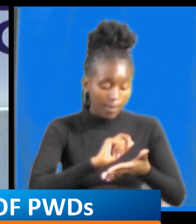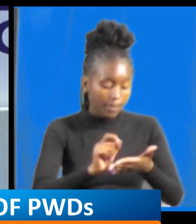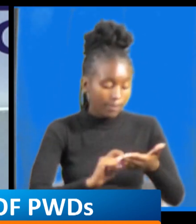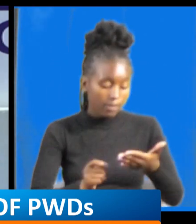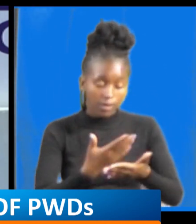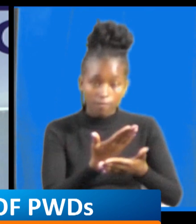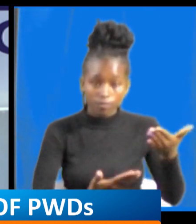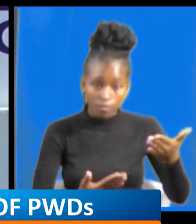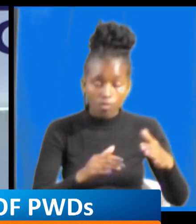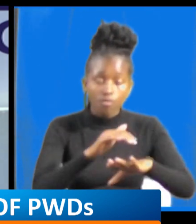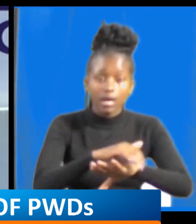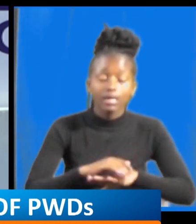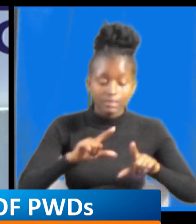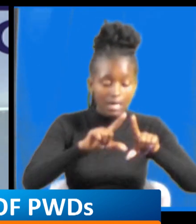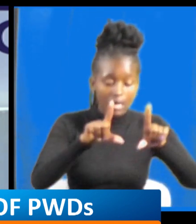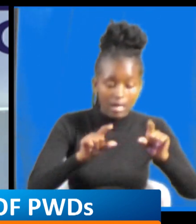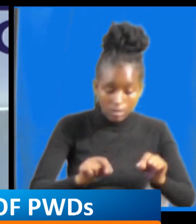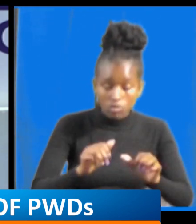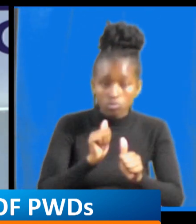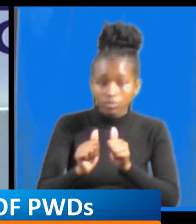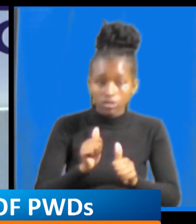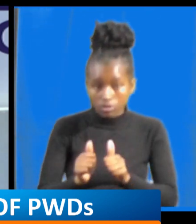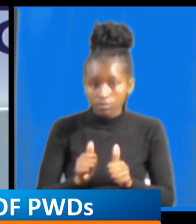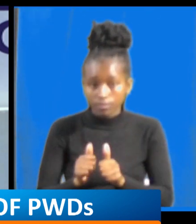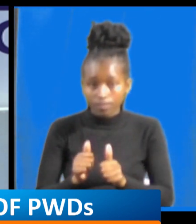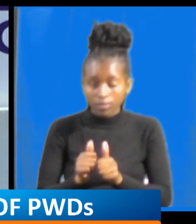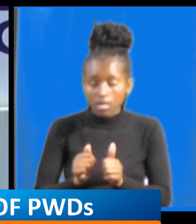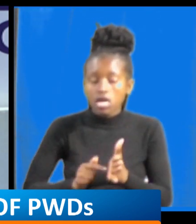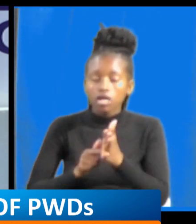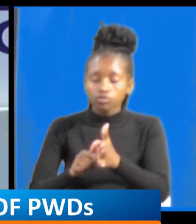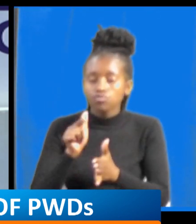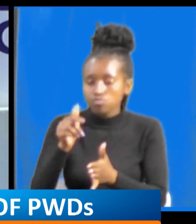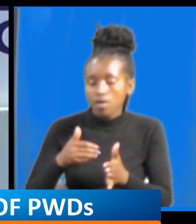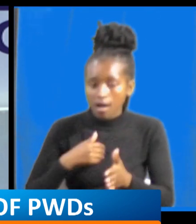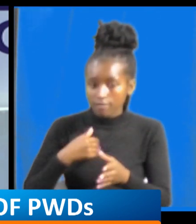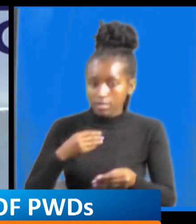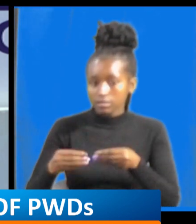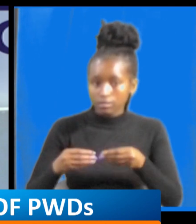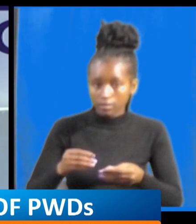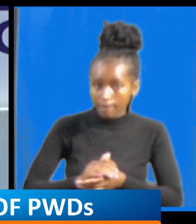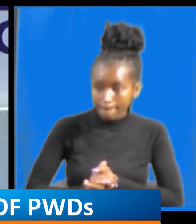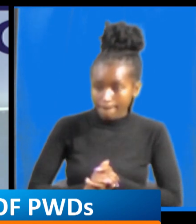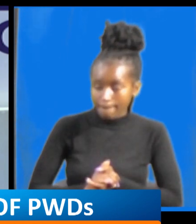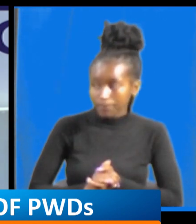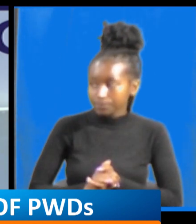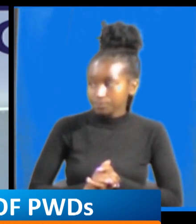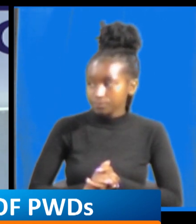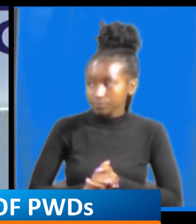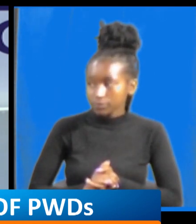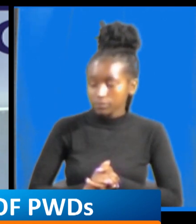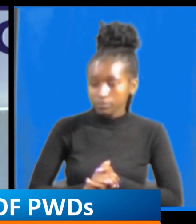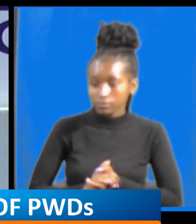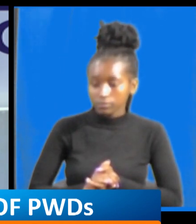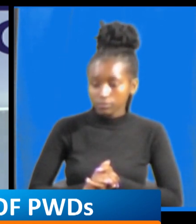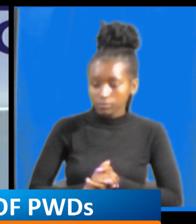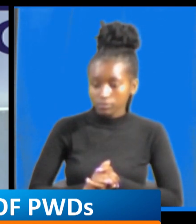we get a card that defines you as a person with as with disability that is an APDK card the other